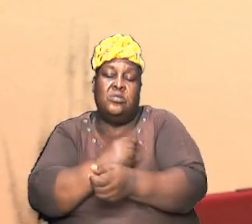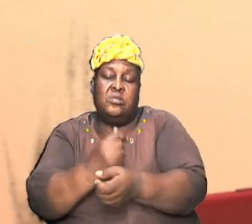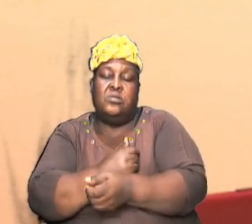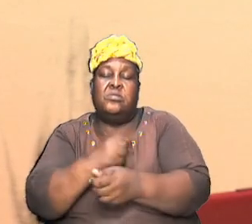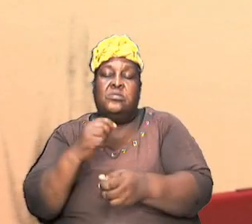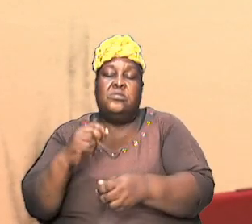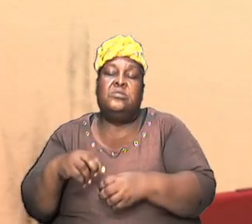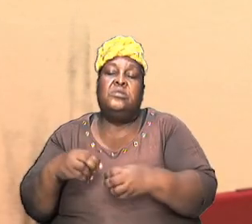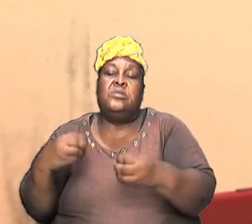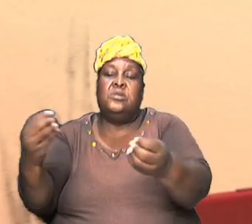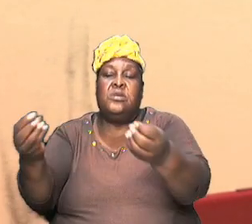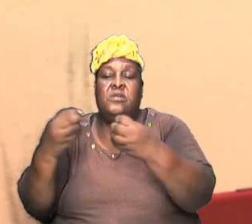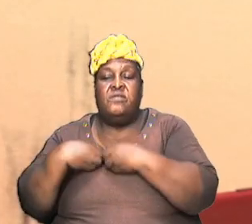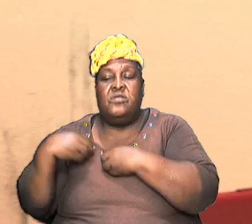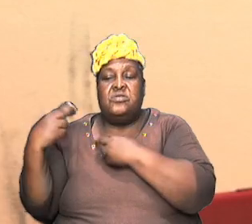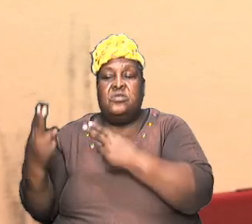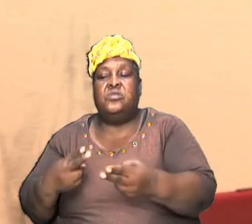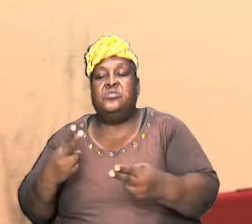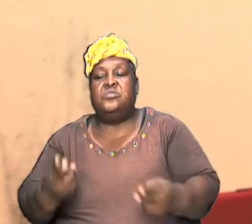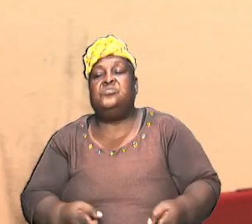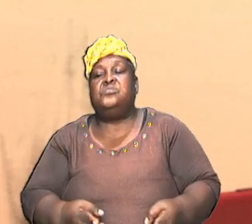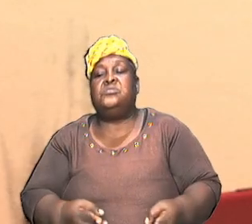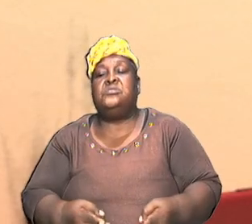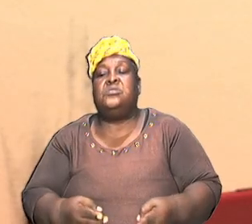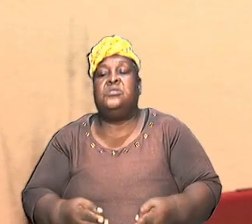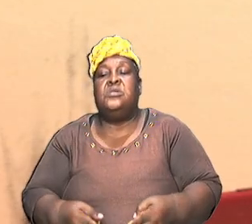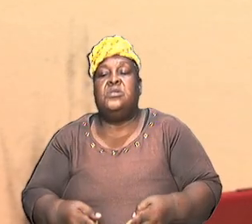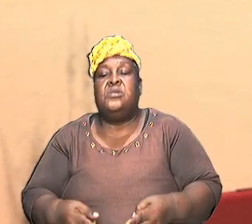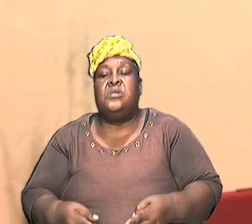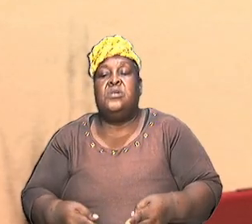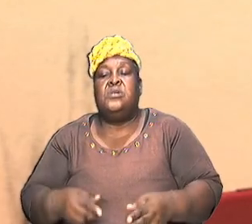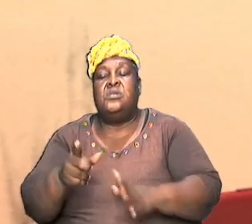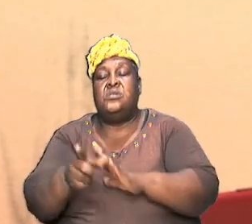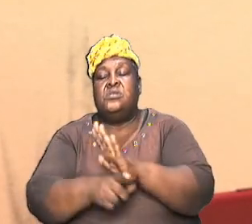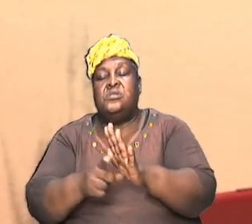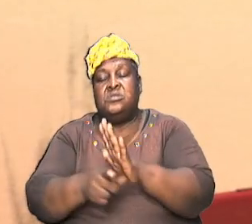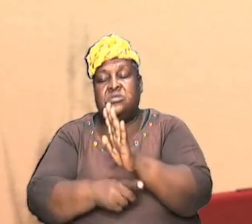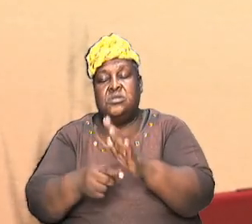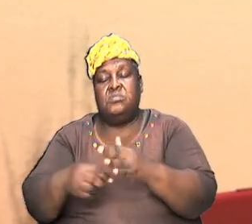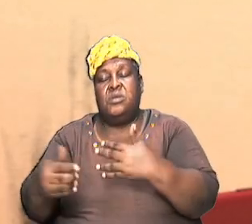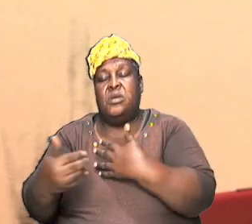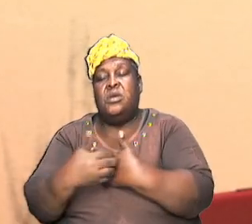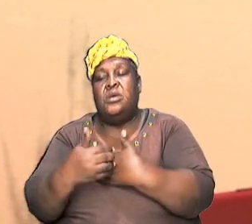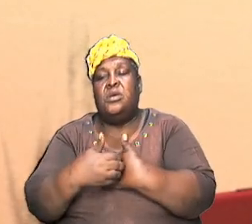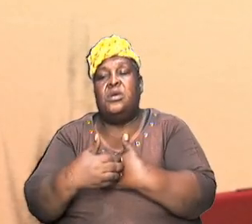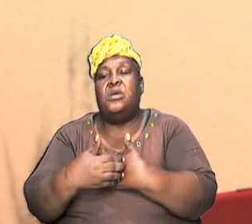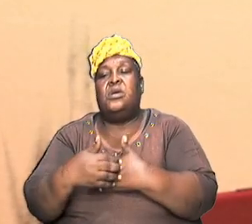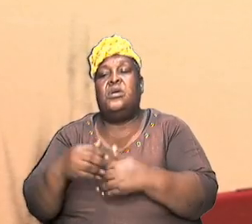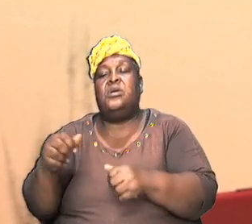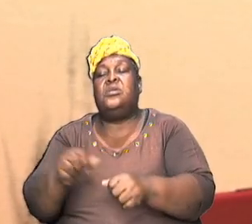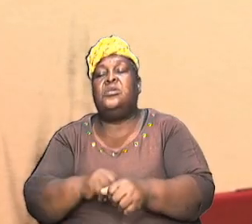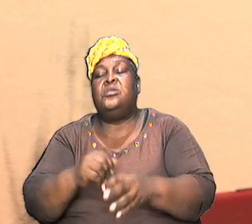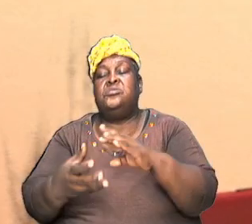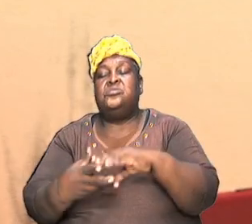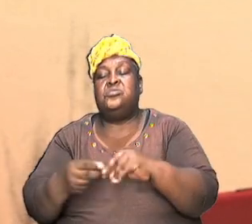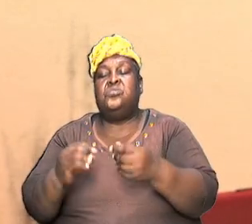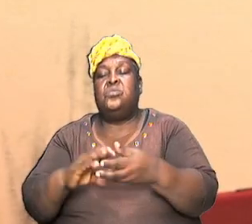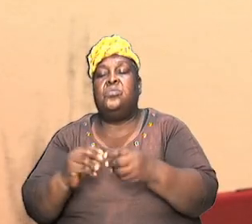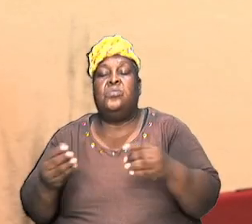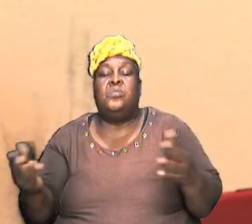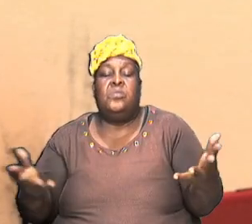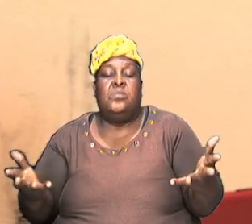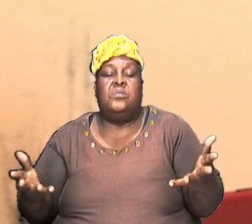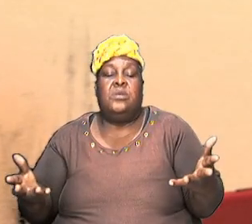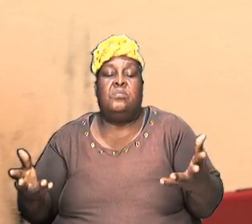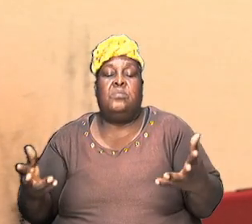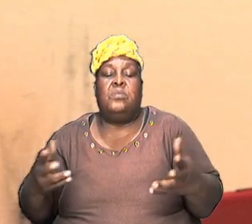history and there is a lesson behind each story we looked at what happened after